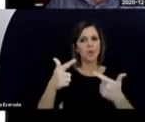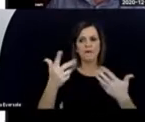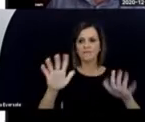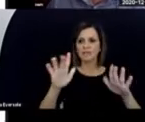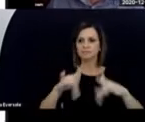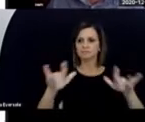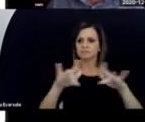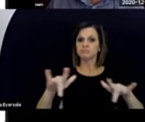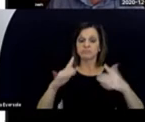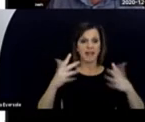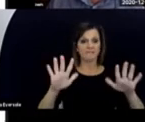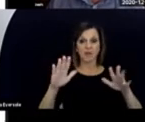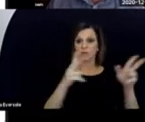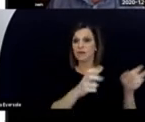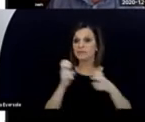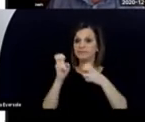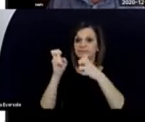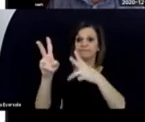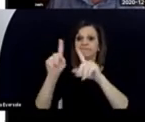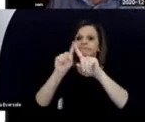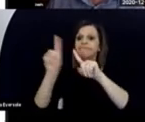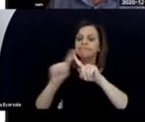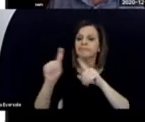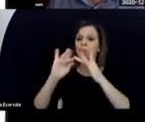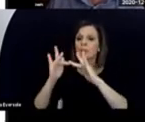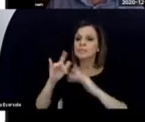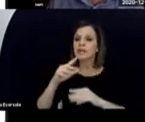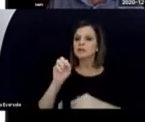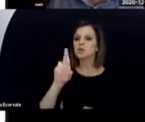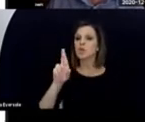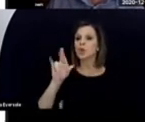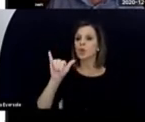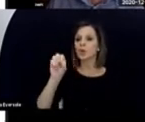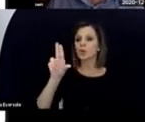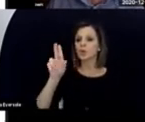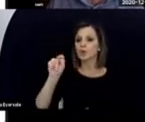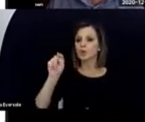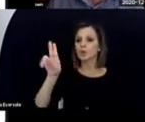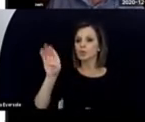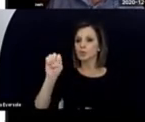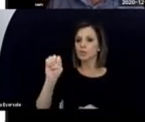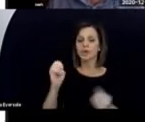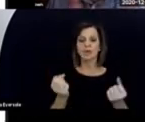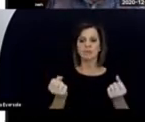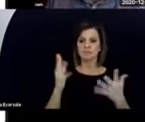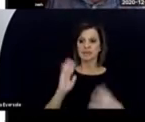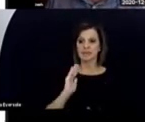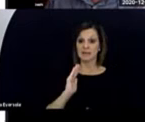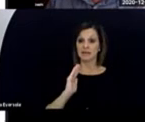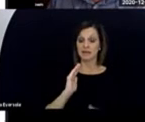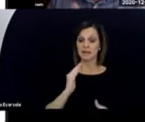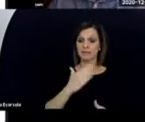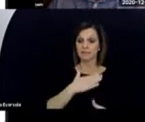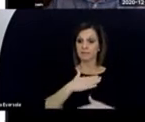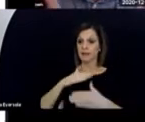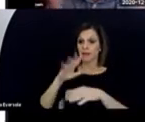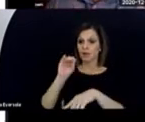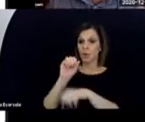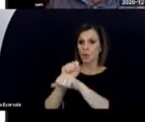or on YouTube. And many of my colleagues in the field are doing the same. Donna Carpenter